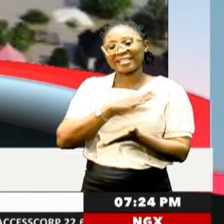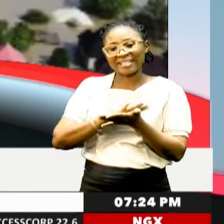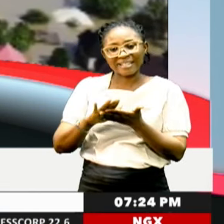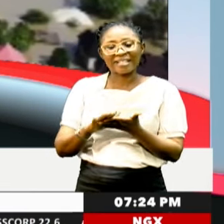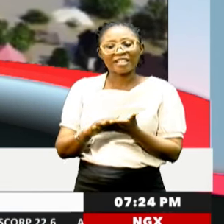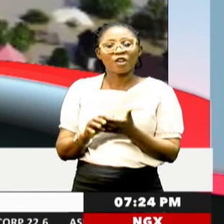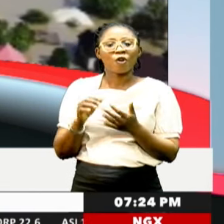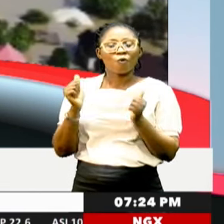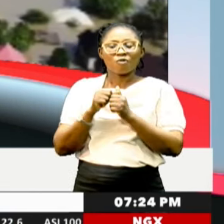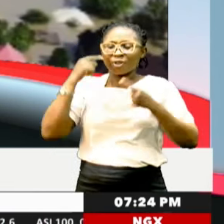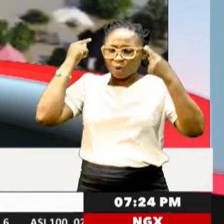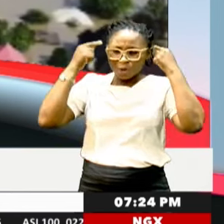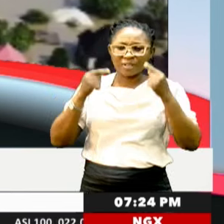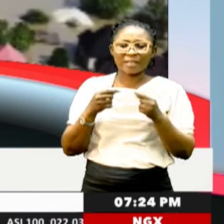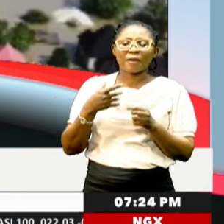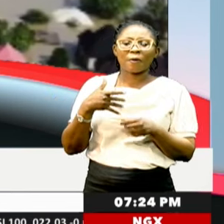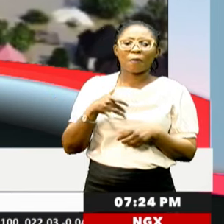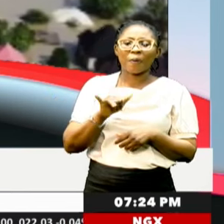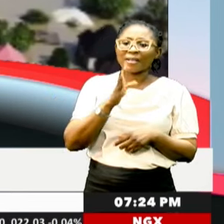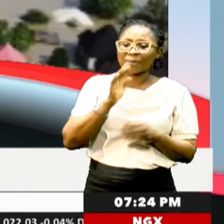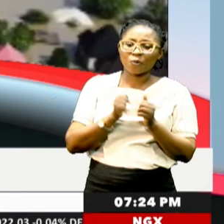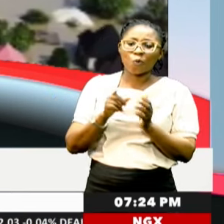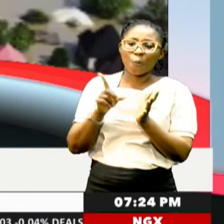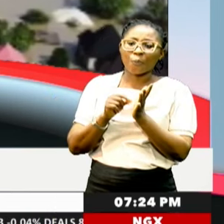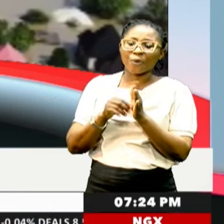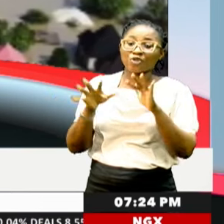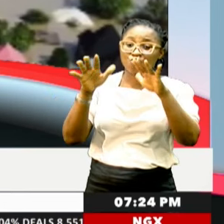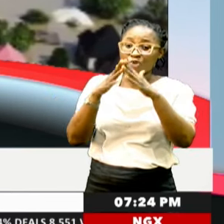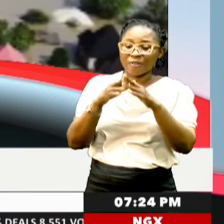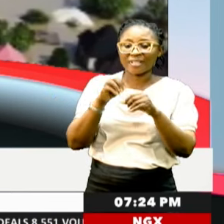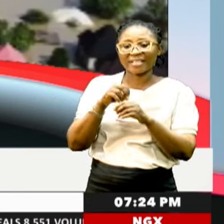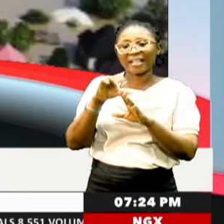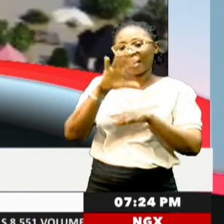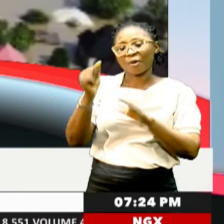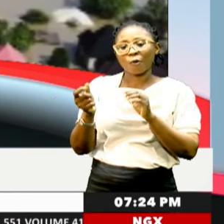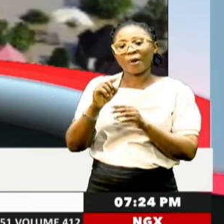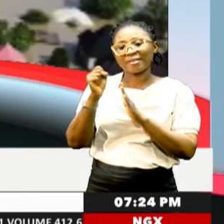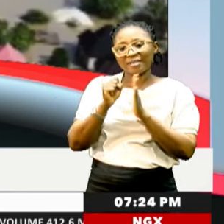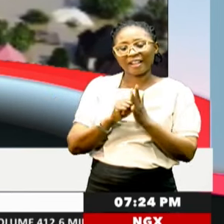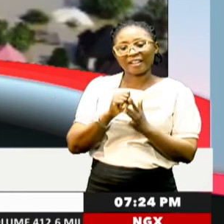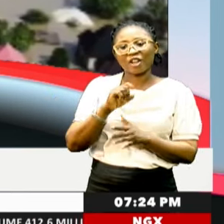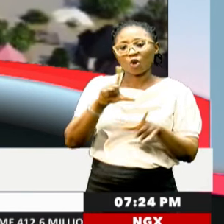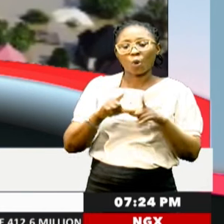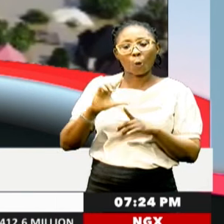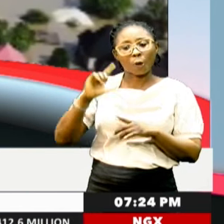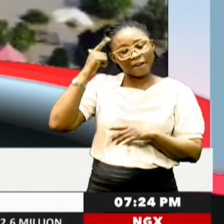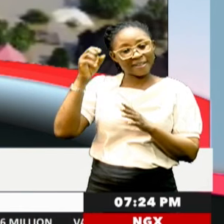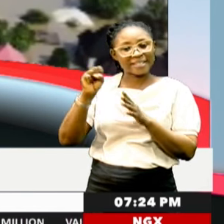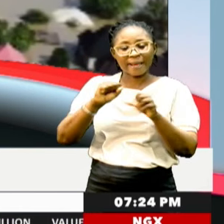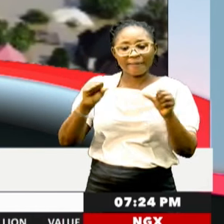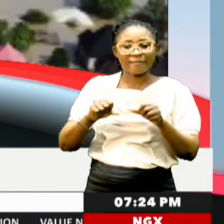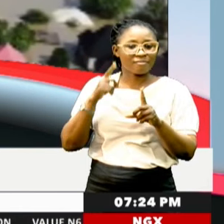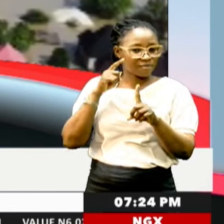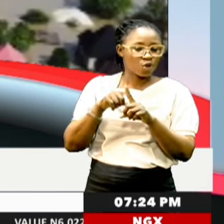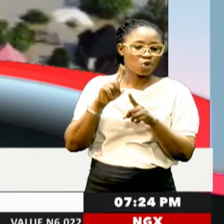raised the concern while addressing a press conference in Abuja, where states and local government areas were taxed to step up efforts to